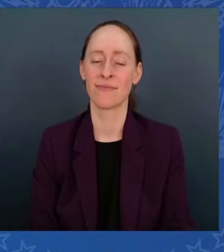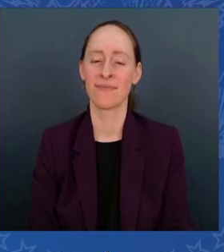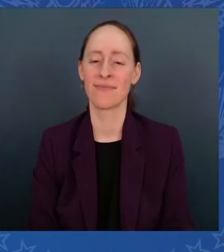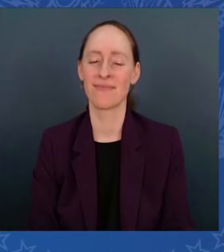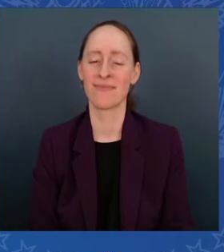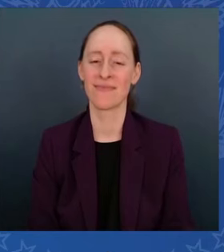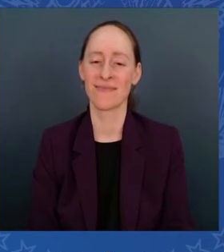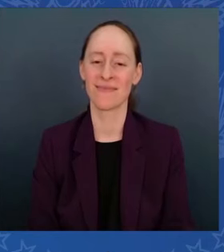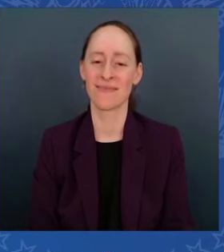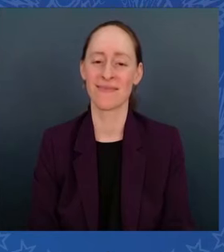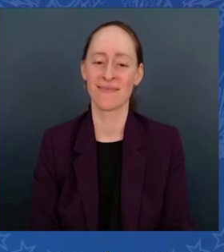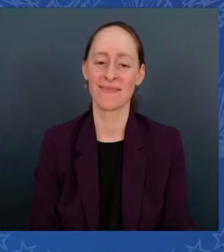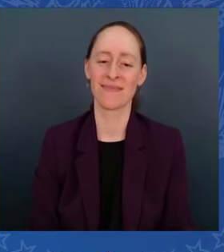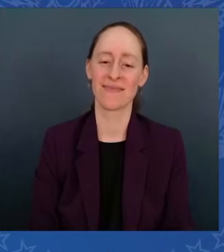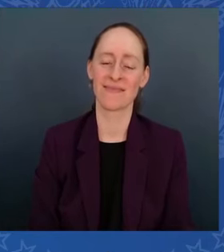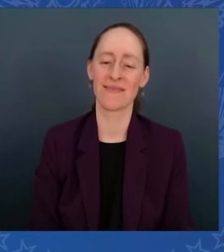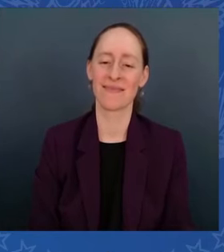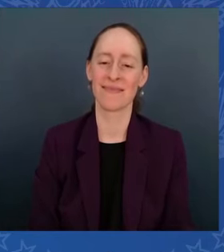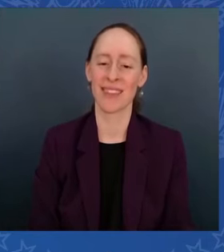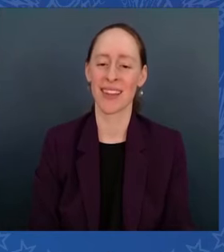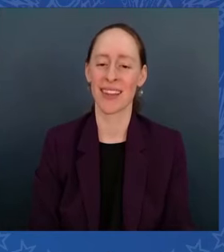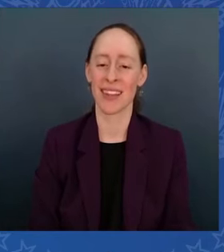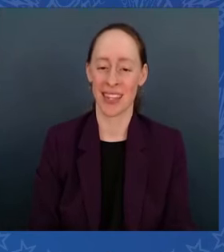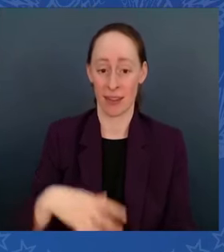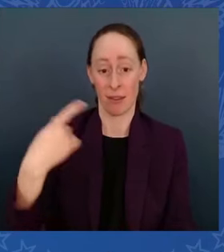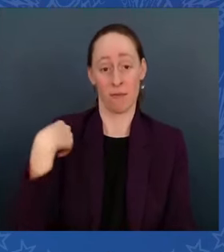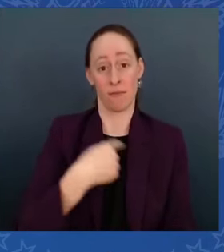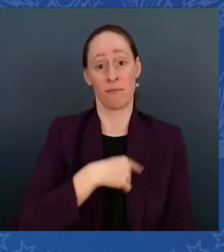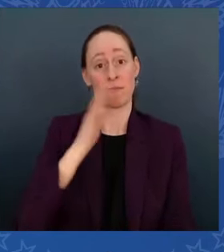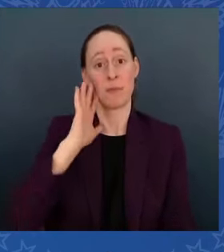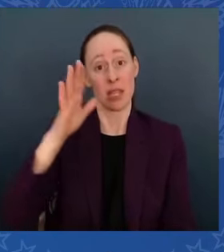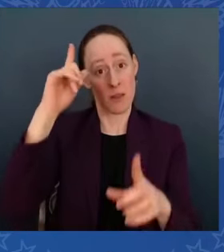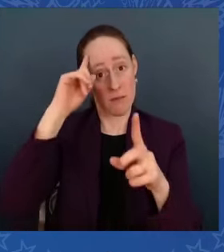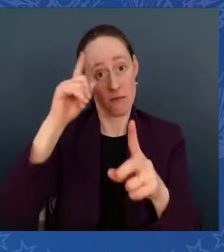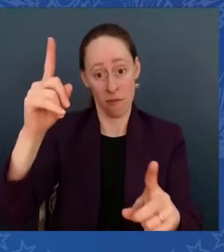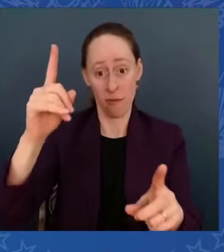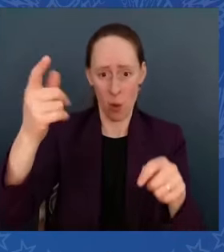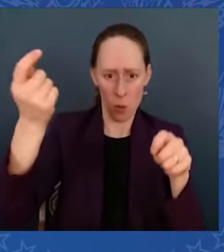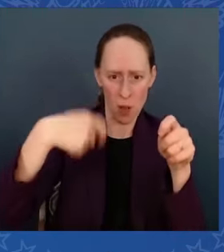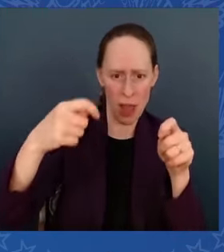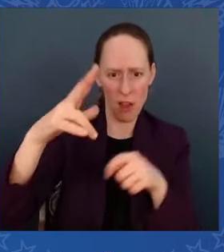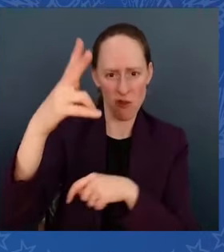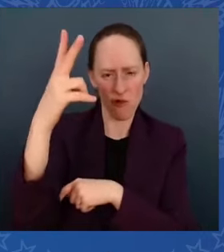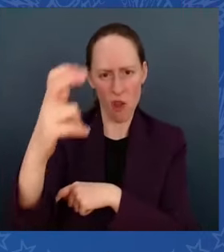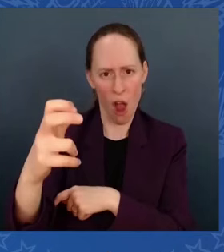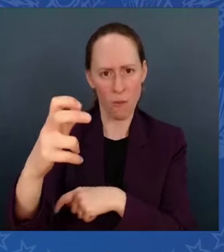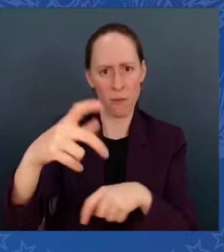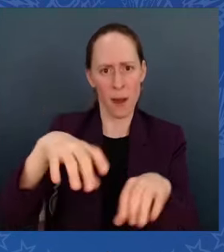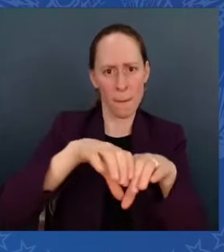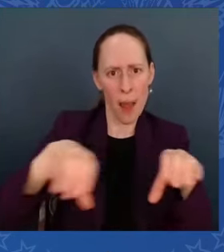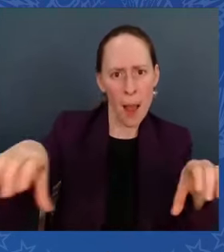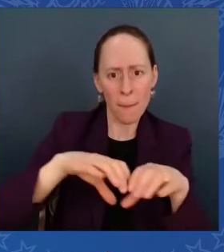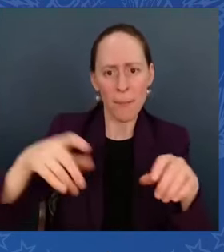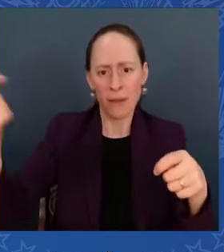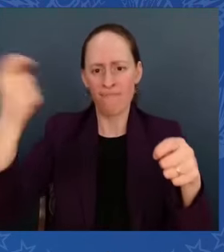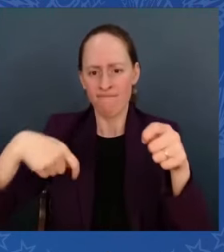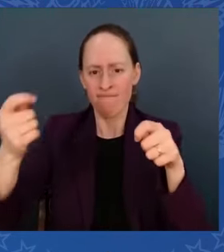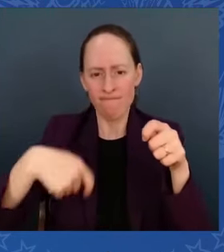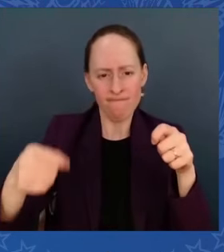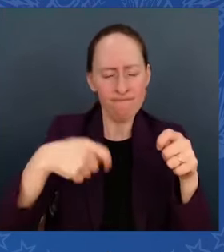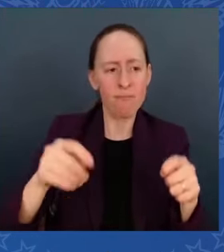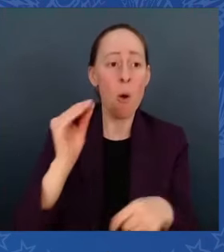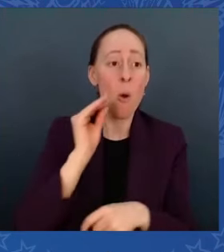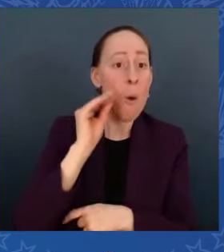It's going to replace 300 lead pipe service lines connecting homes, schools, and business here in Wilmington. Governor,